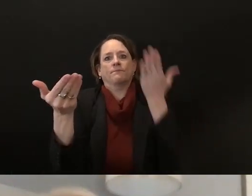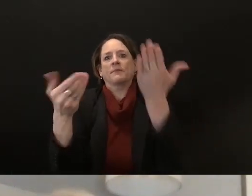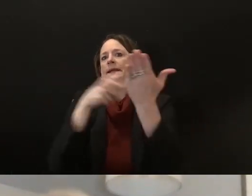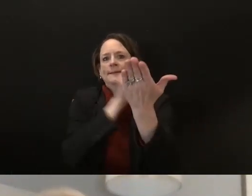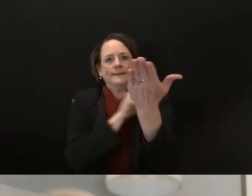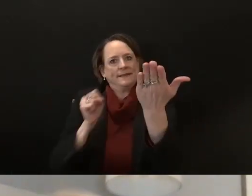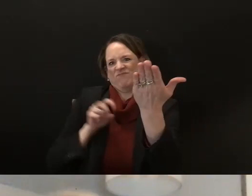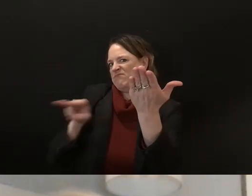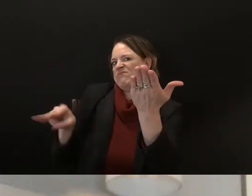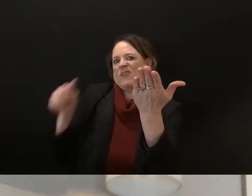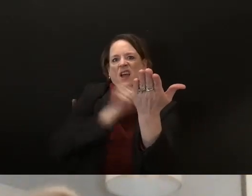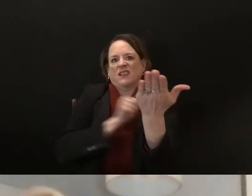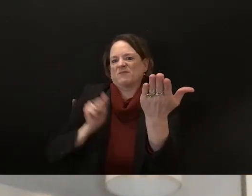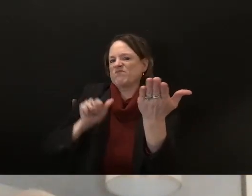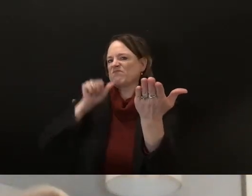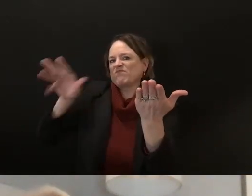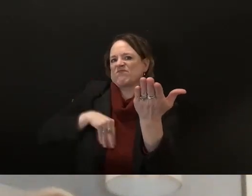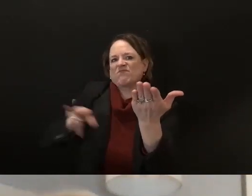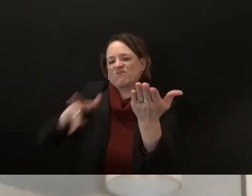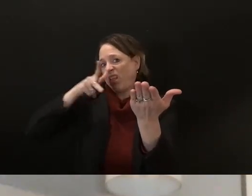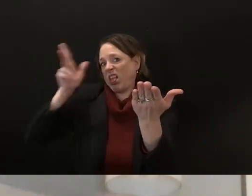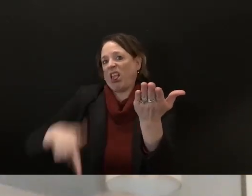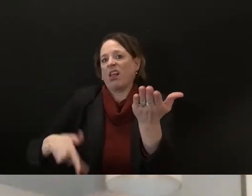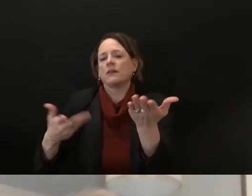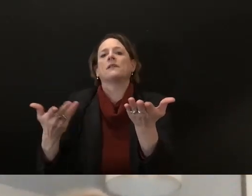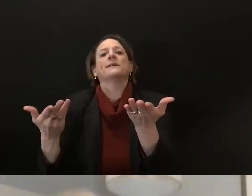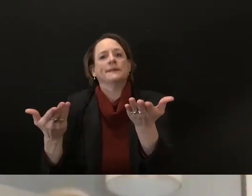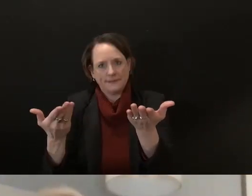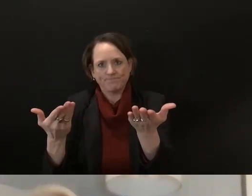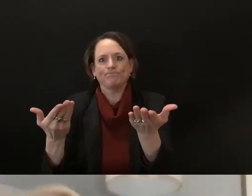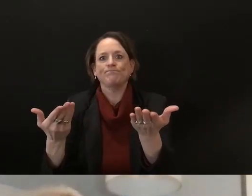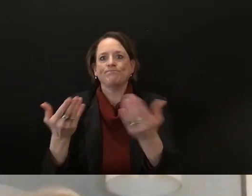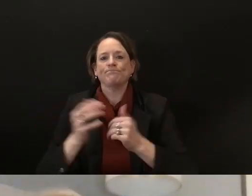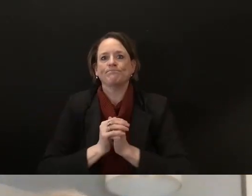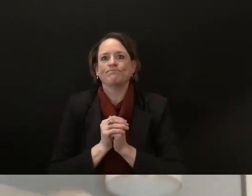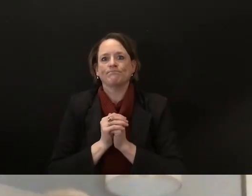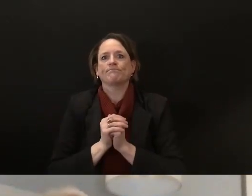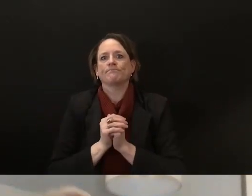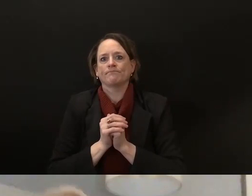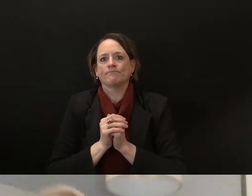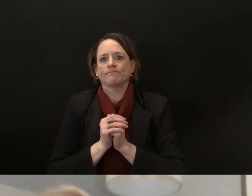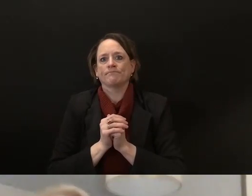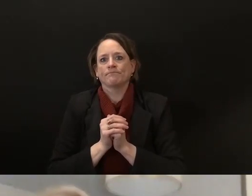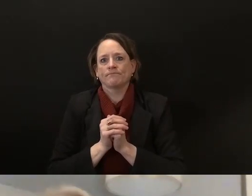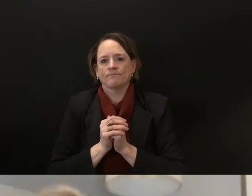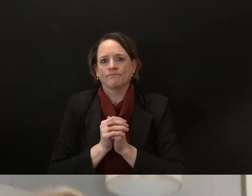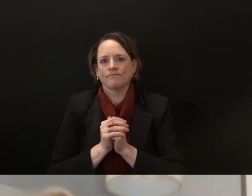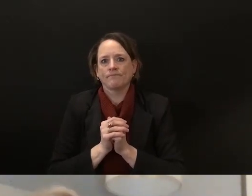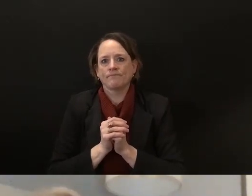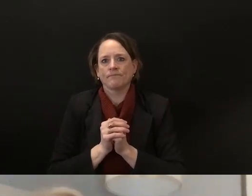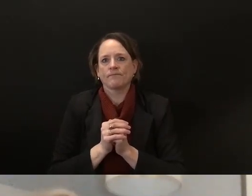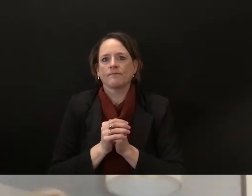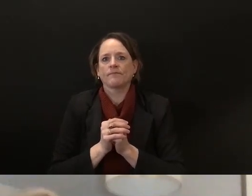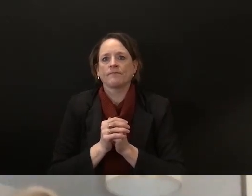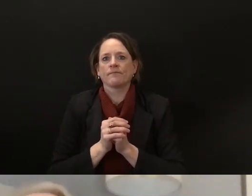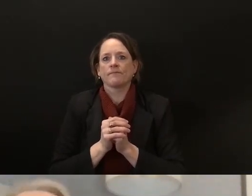much um i mean there was immunity for business owners it was it was just it was it was not what wisconsin needed what wisconsin